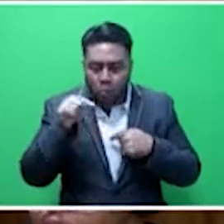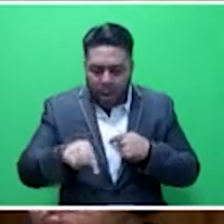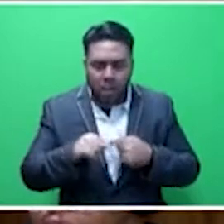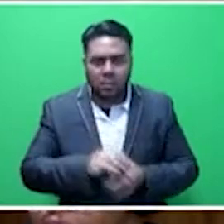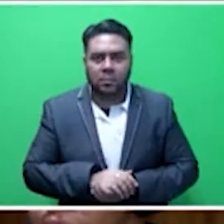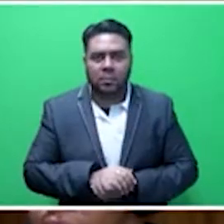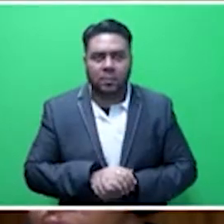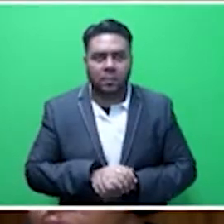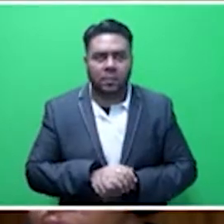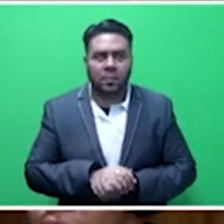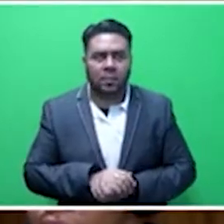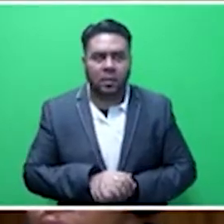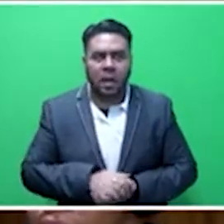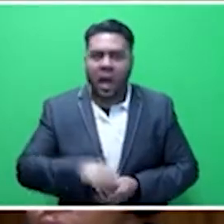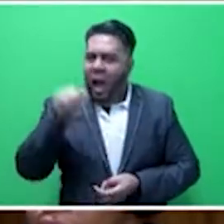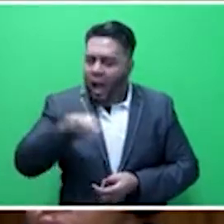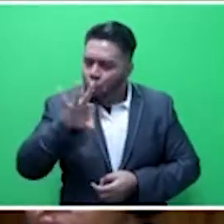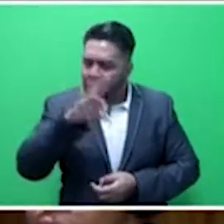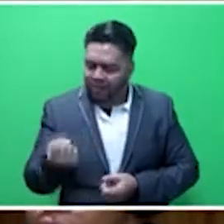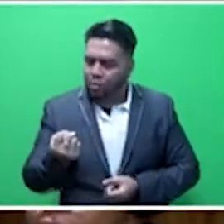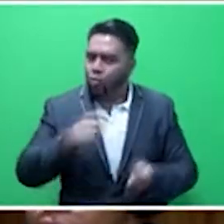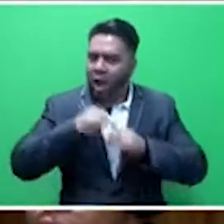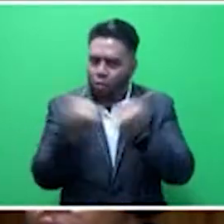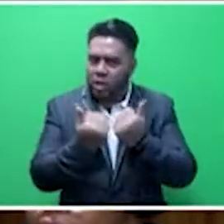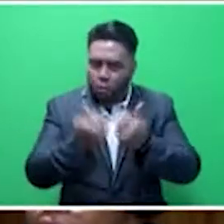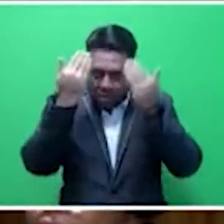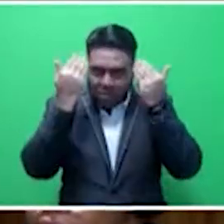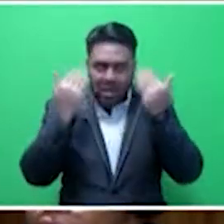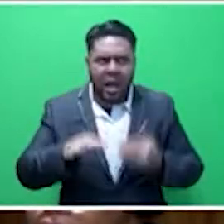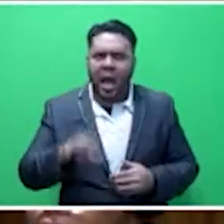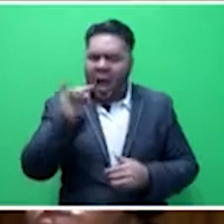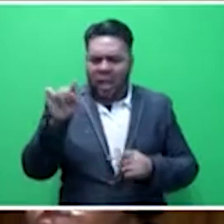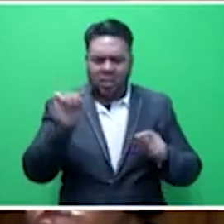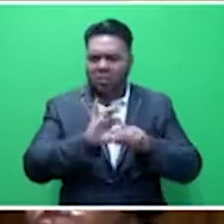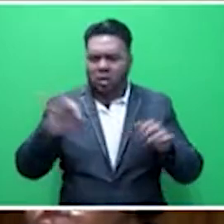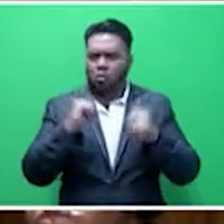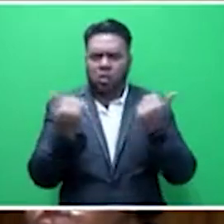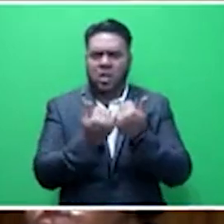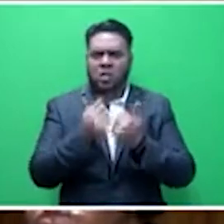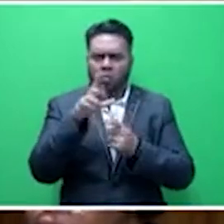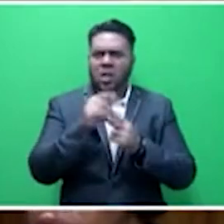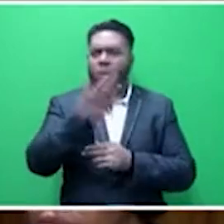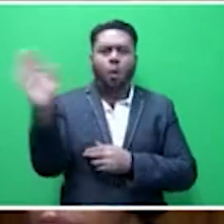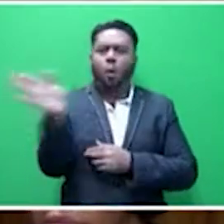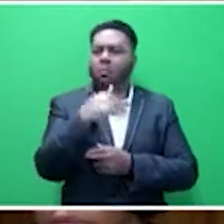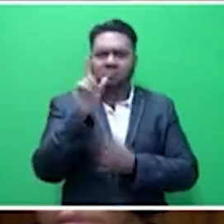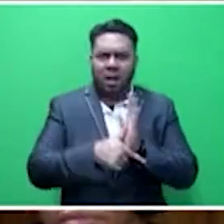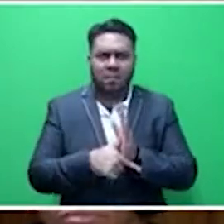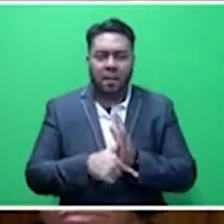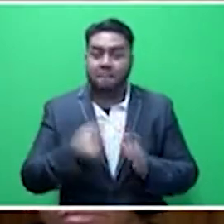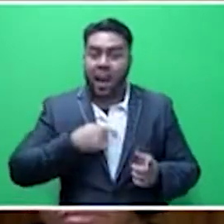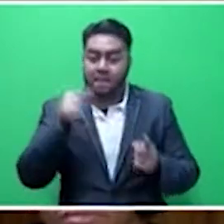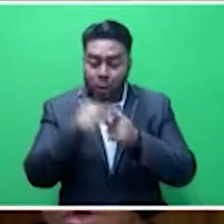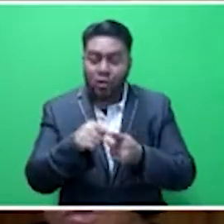What's the point of water? I do not have to agree with the Honourable Speaker. I disagree with him all the time. He knows. What's the point of water? The point of